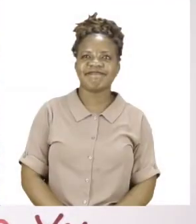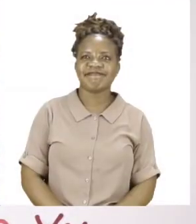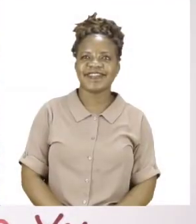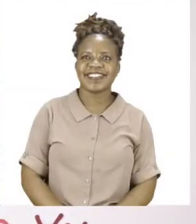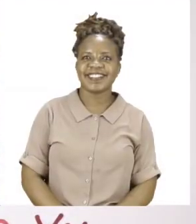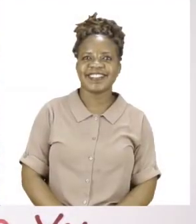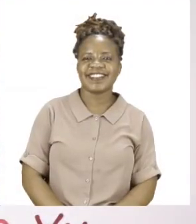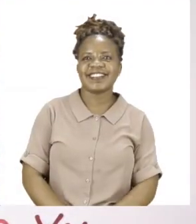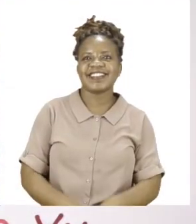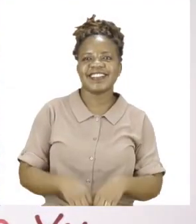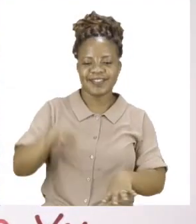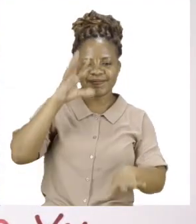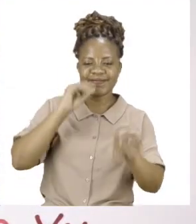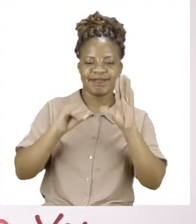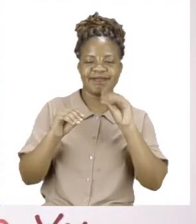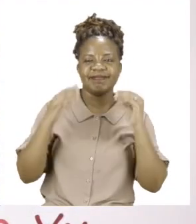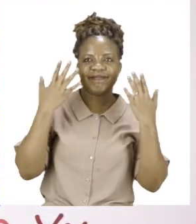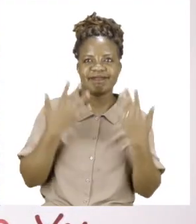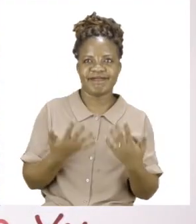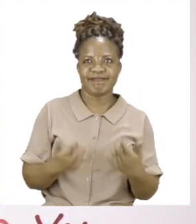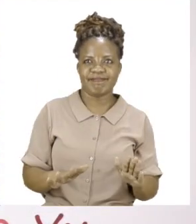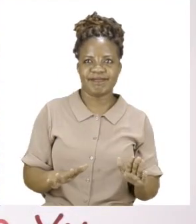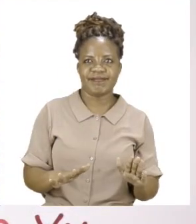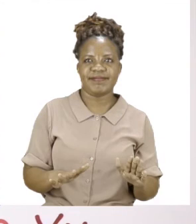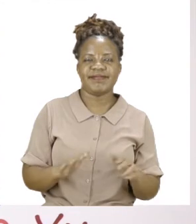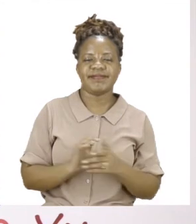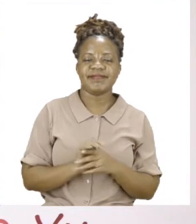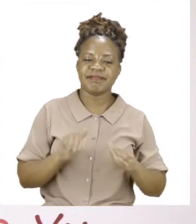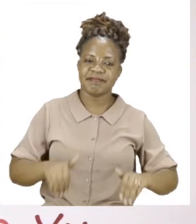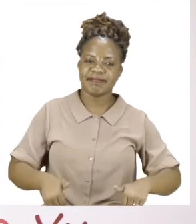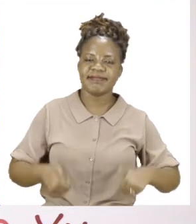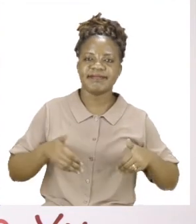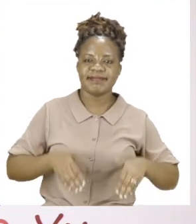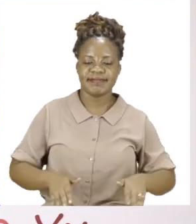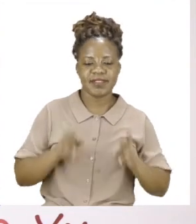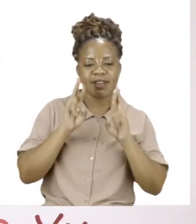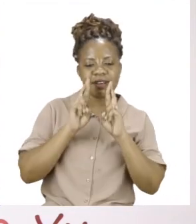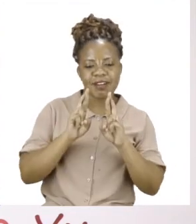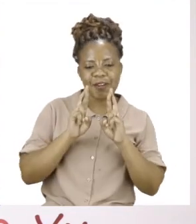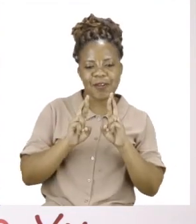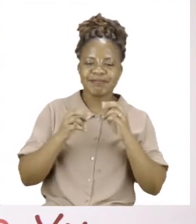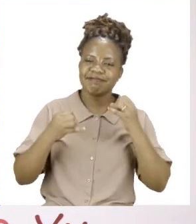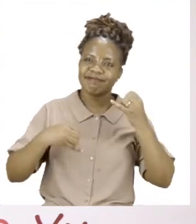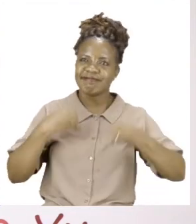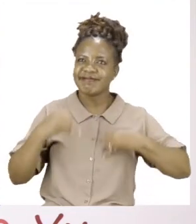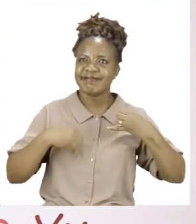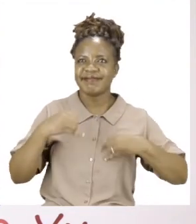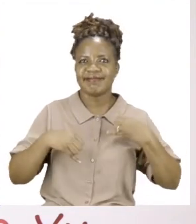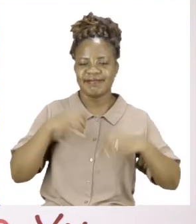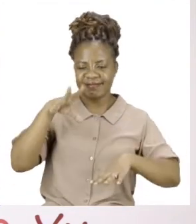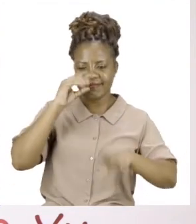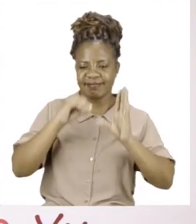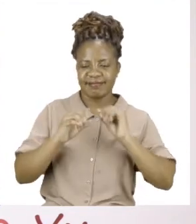We have now come to the end of our lesson, boys and girls. And I hope you had fun. Remember,